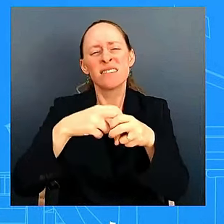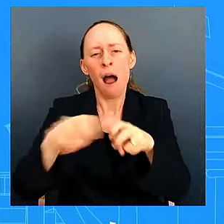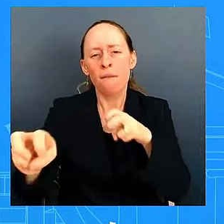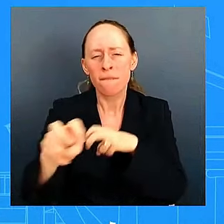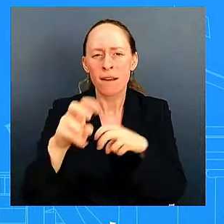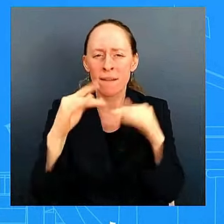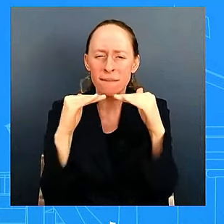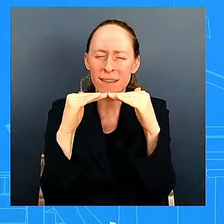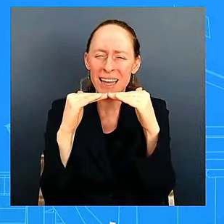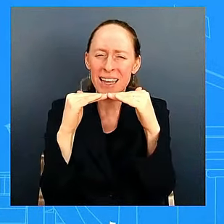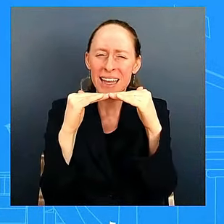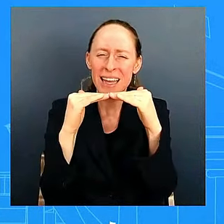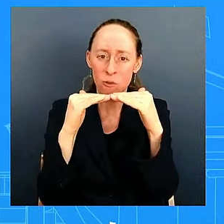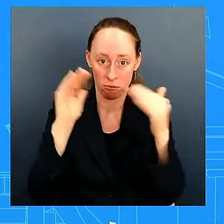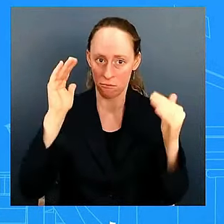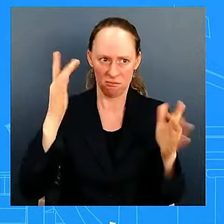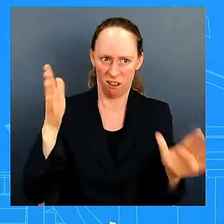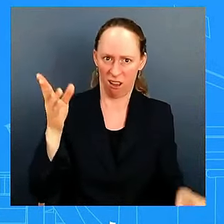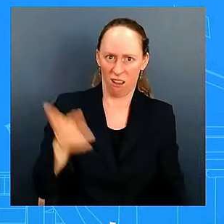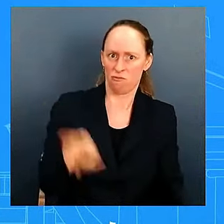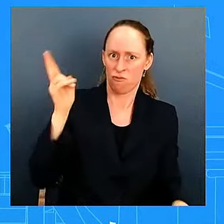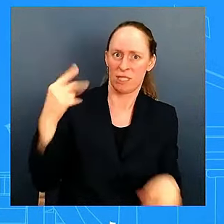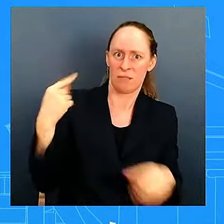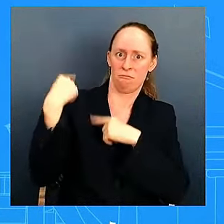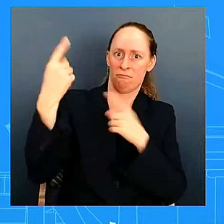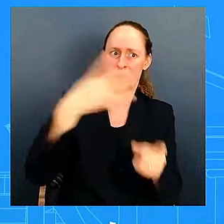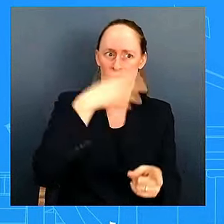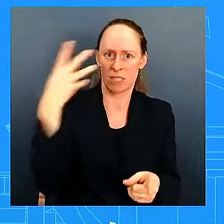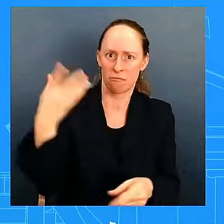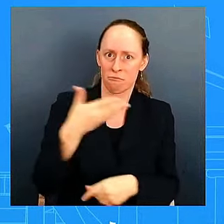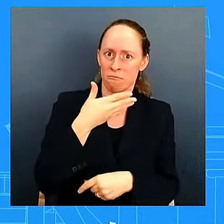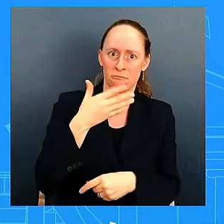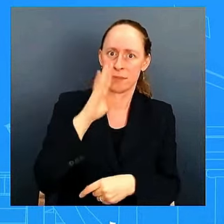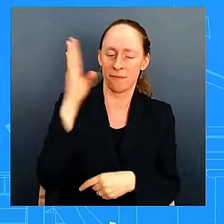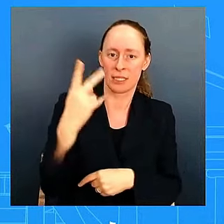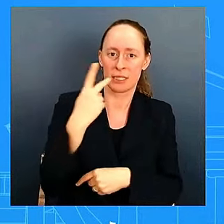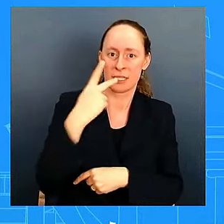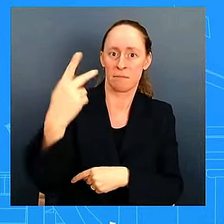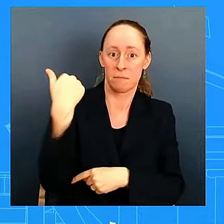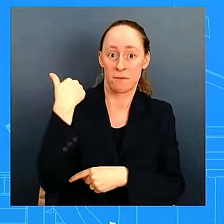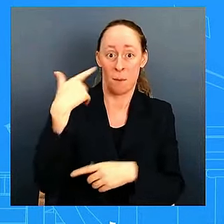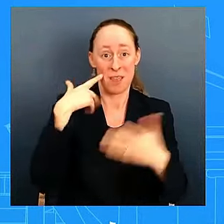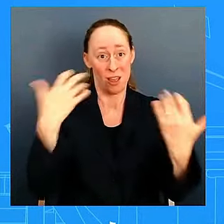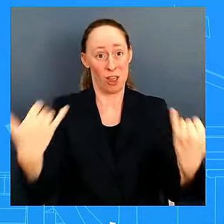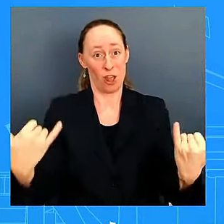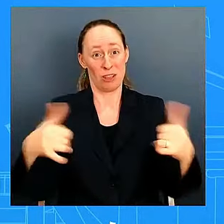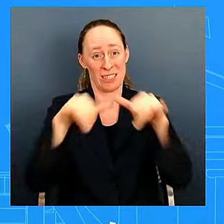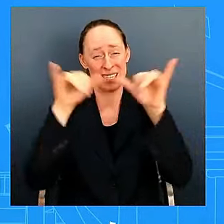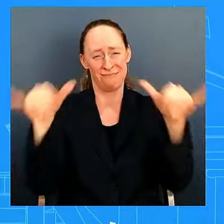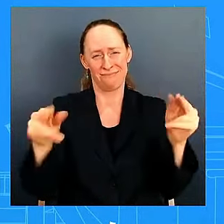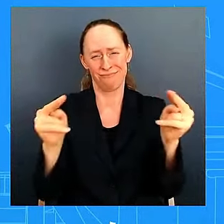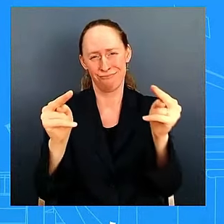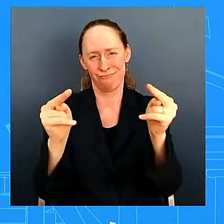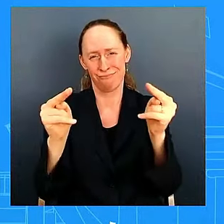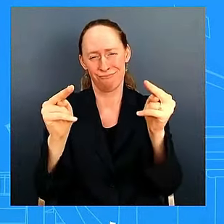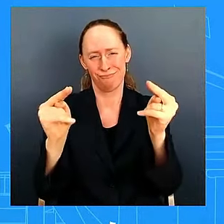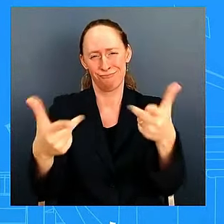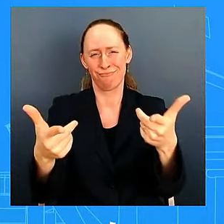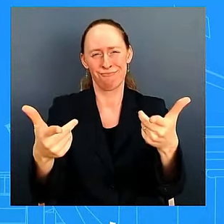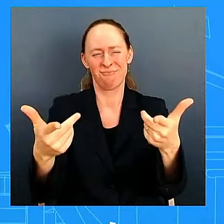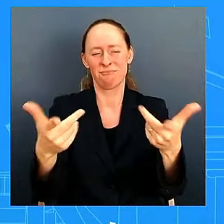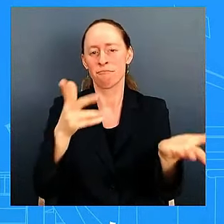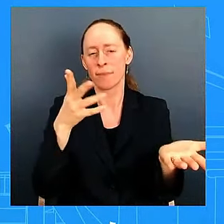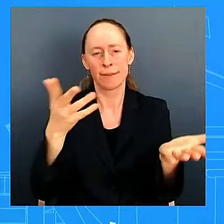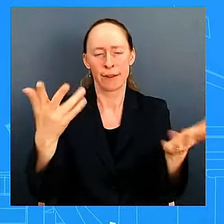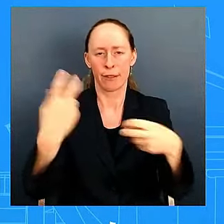broken immigration system that has been broken for decades for decades uh does that's the that is the way the president actually wants to do